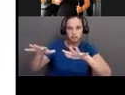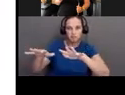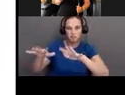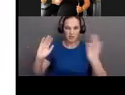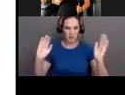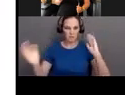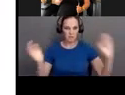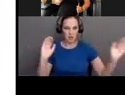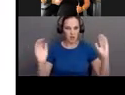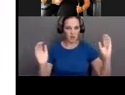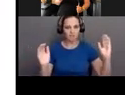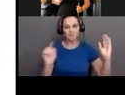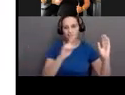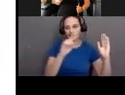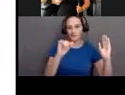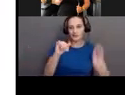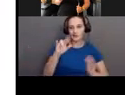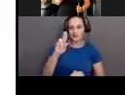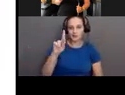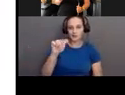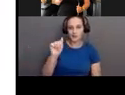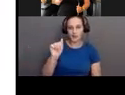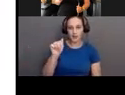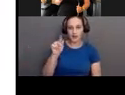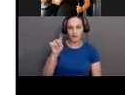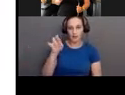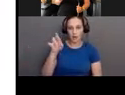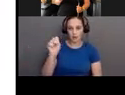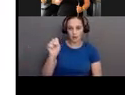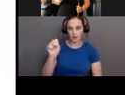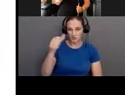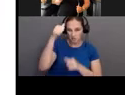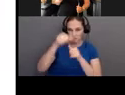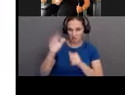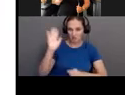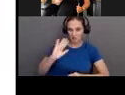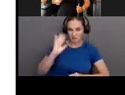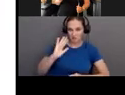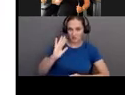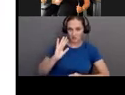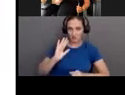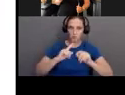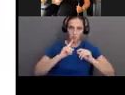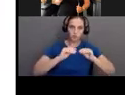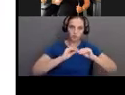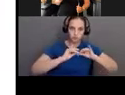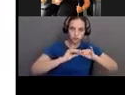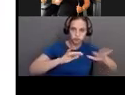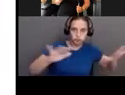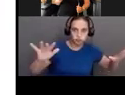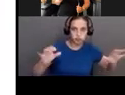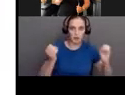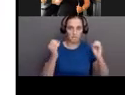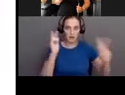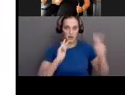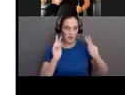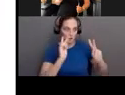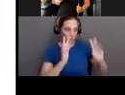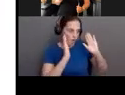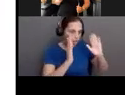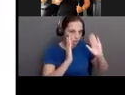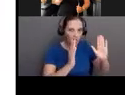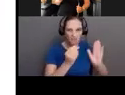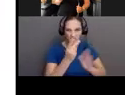Zika virus. But we know that there was quite a bit of attention on this virus a few years ago. And so